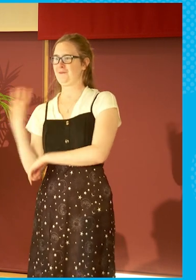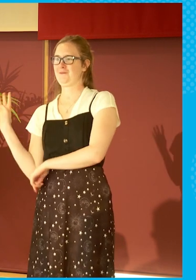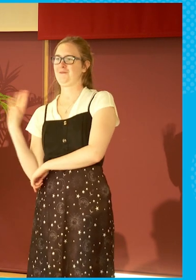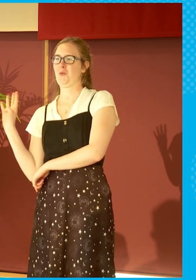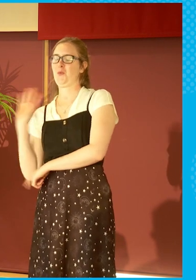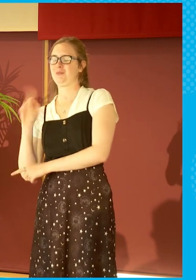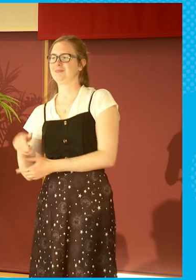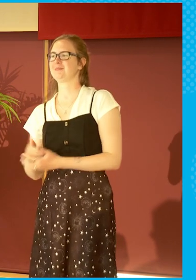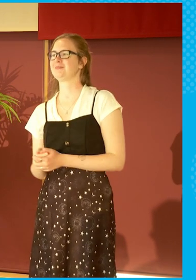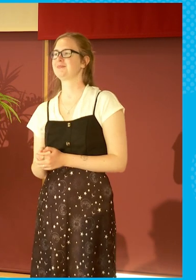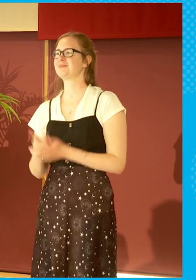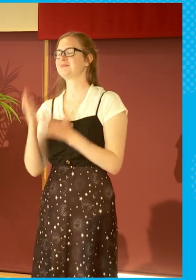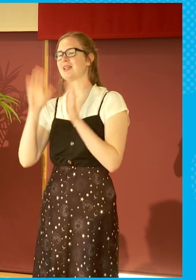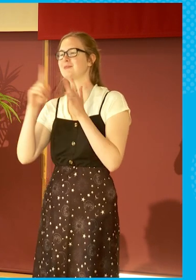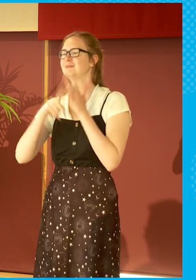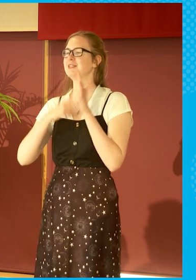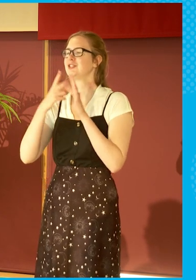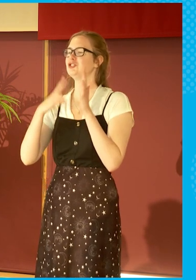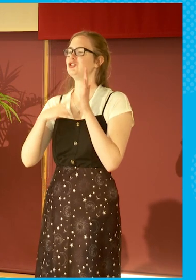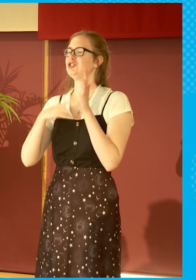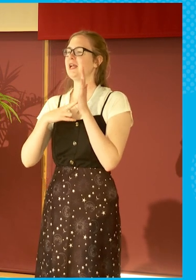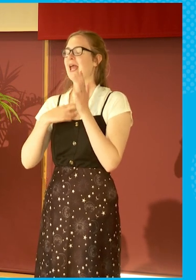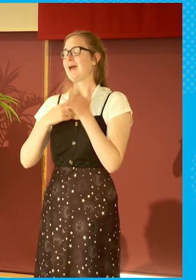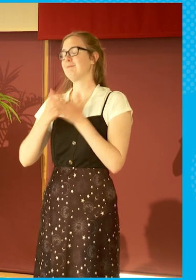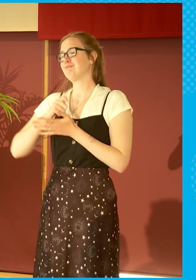Thank you. I'm Jen Stout. I'm a journalist.